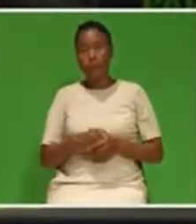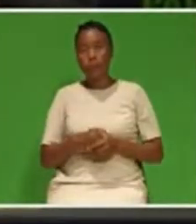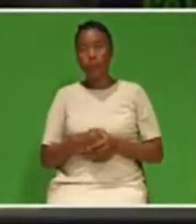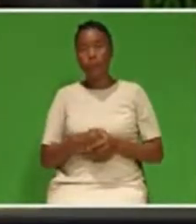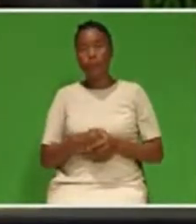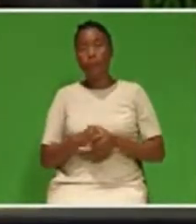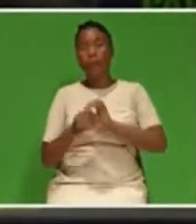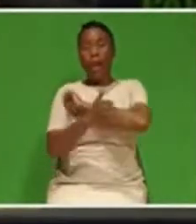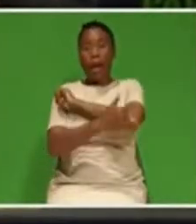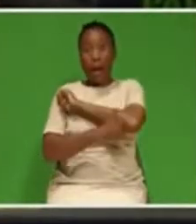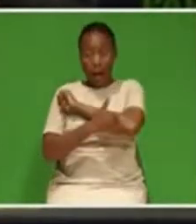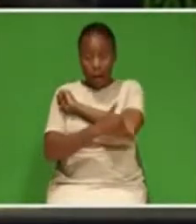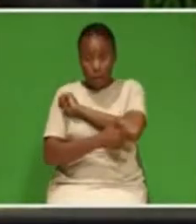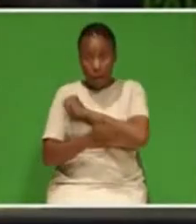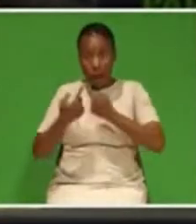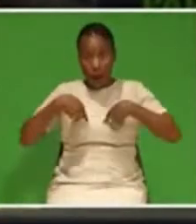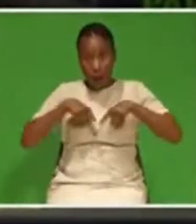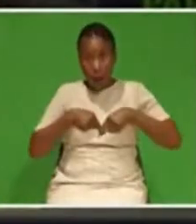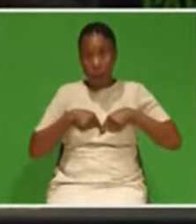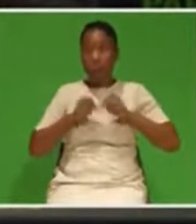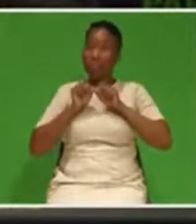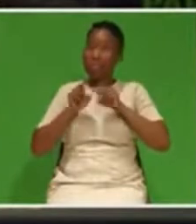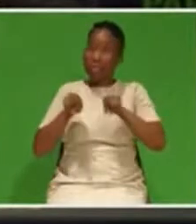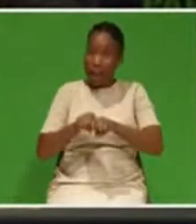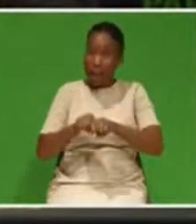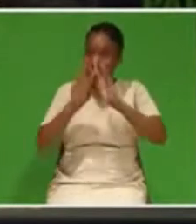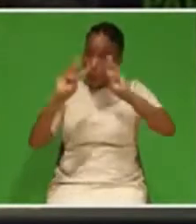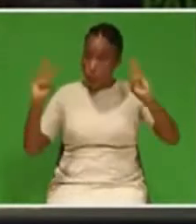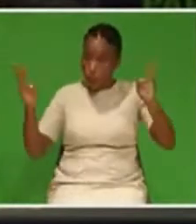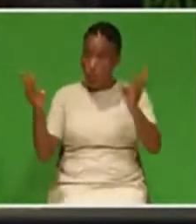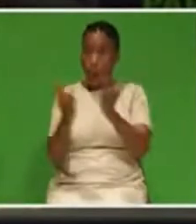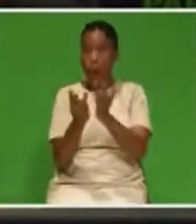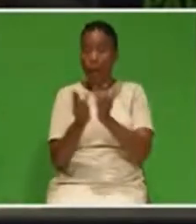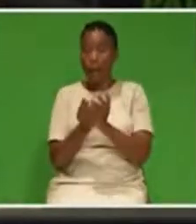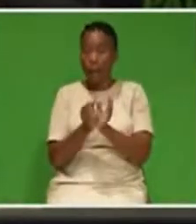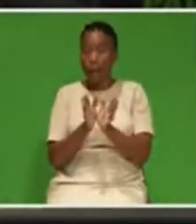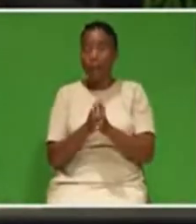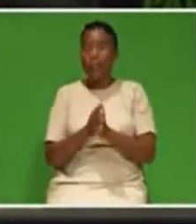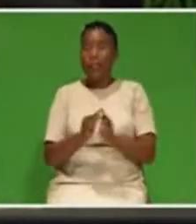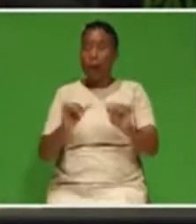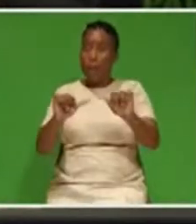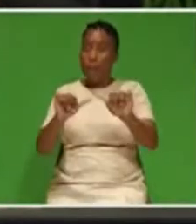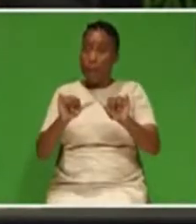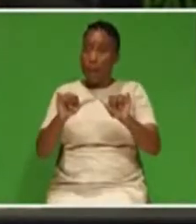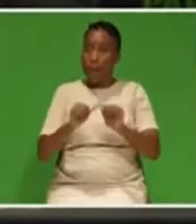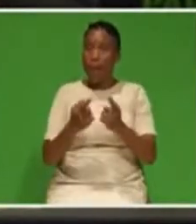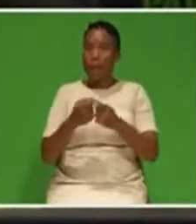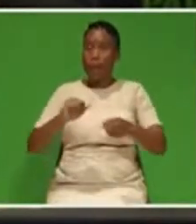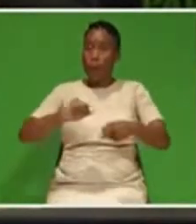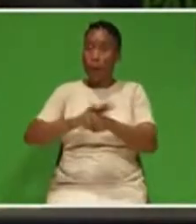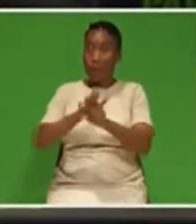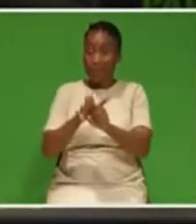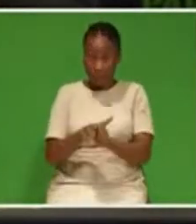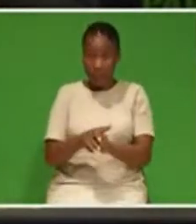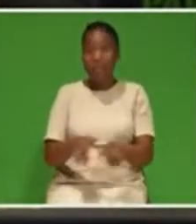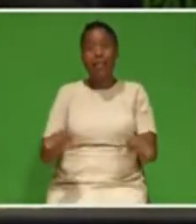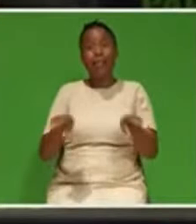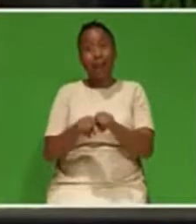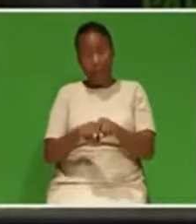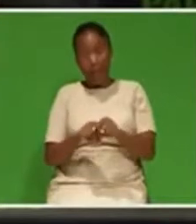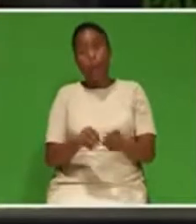recovers from COVID-19, we are strengthening the fight against the HIV pandemic